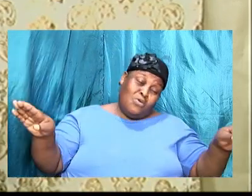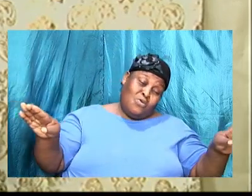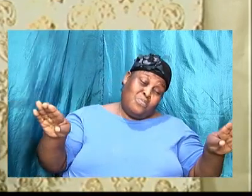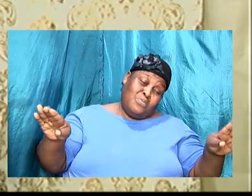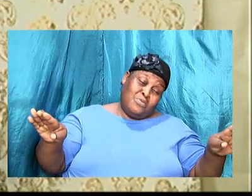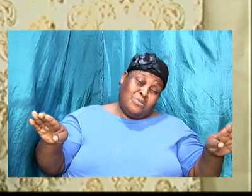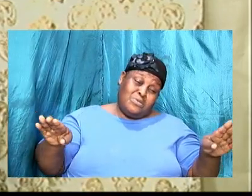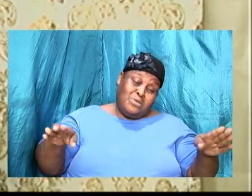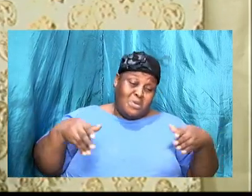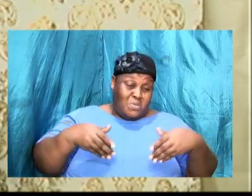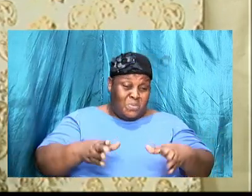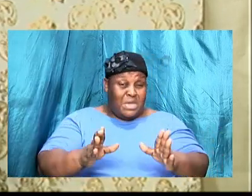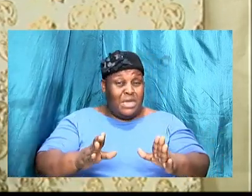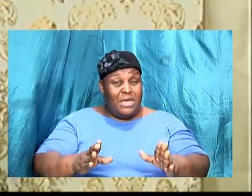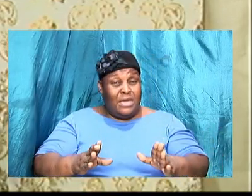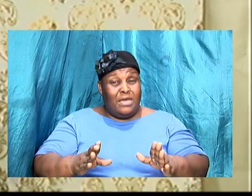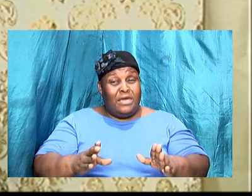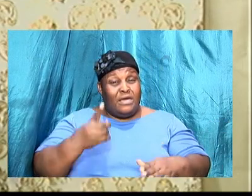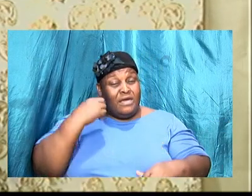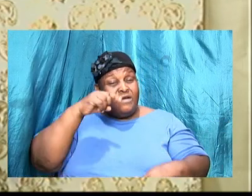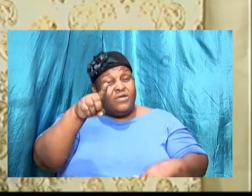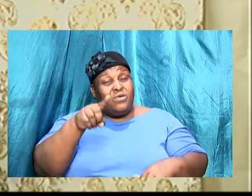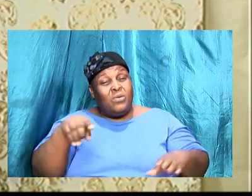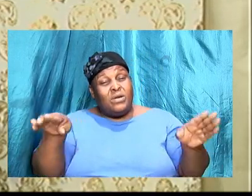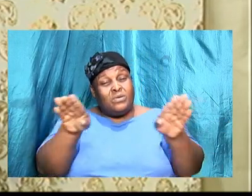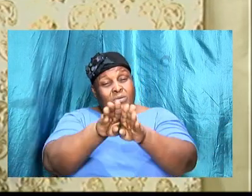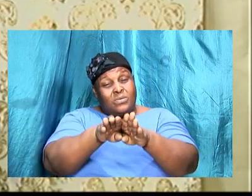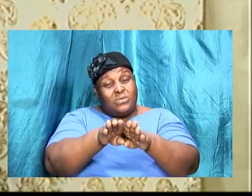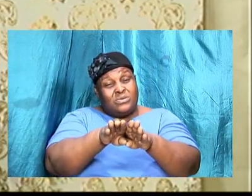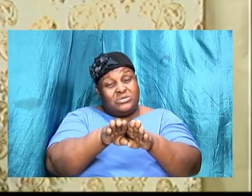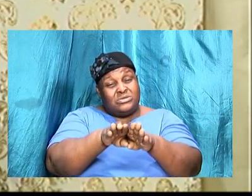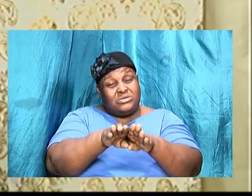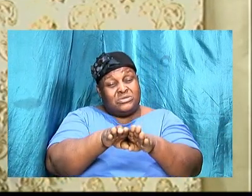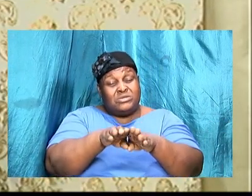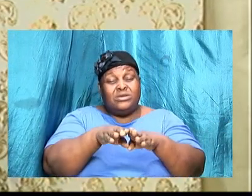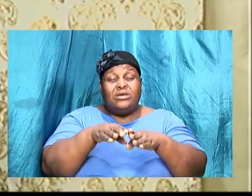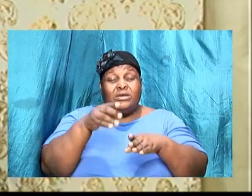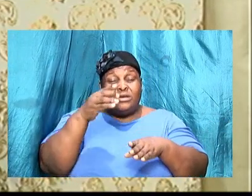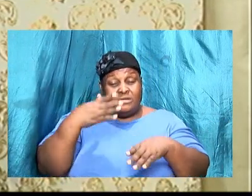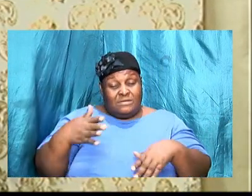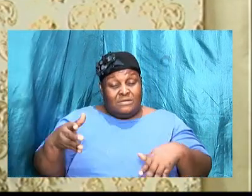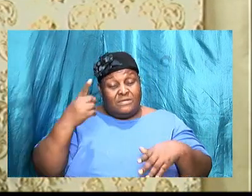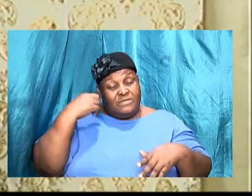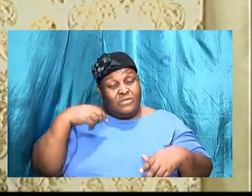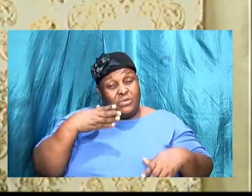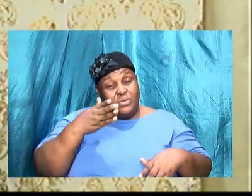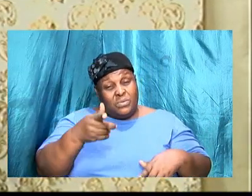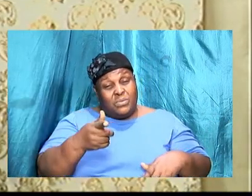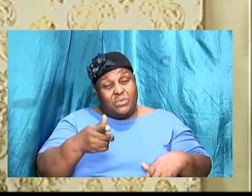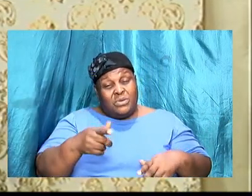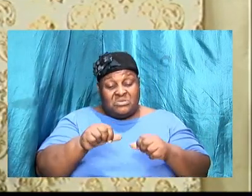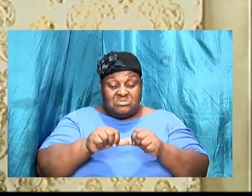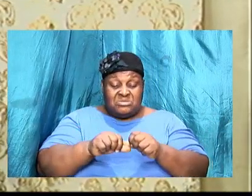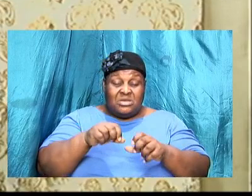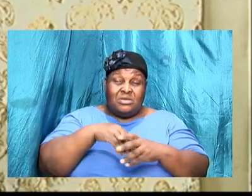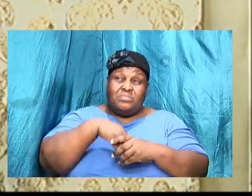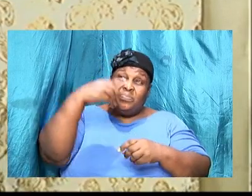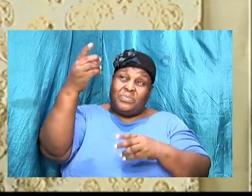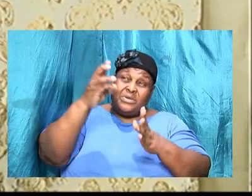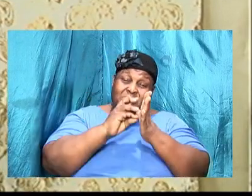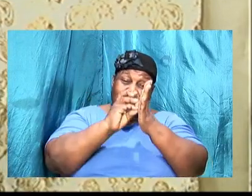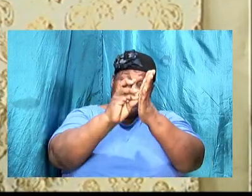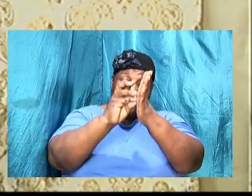for you, and God will just do some things for you to remain in His will. But any time we take it upon